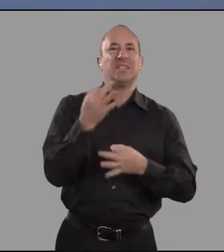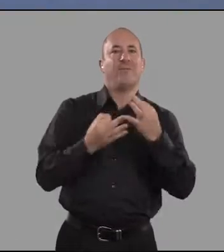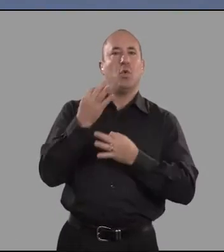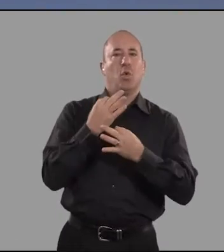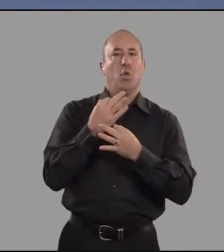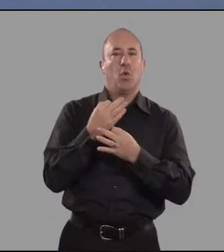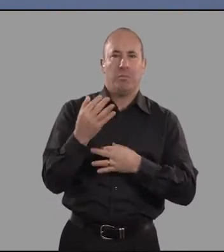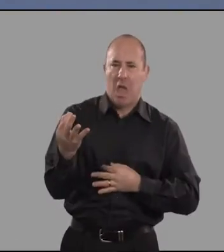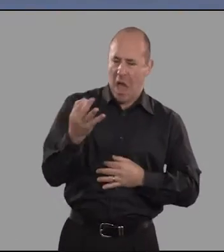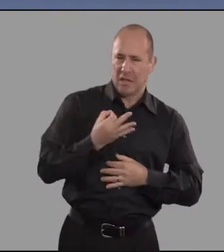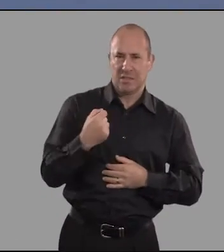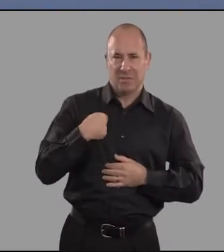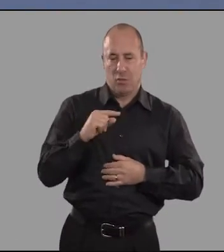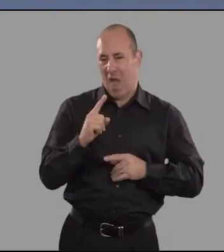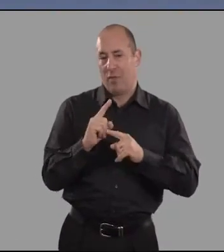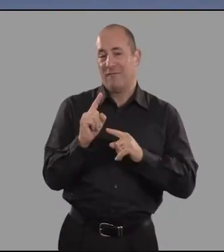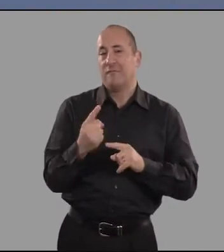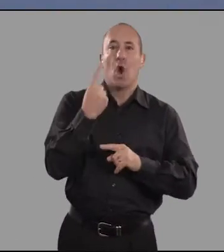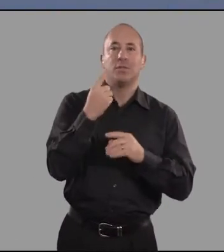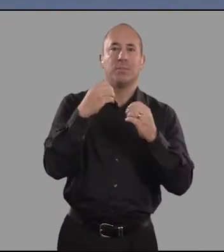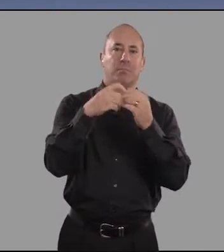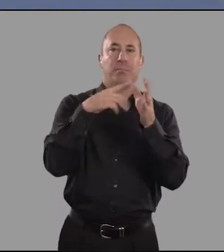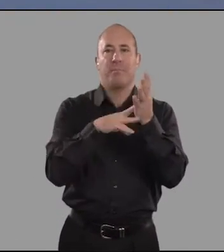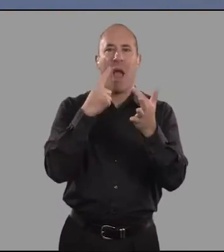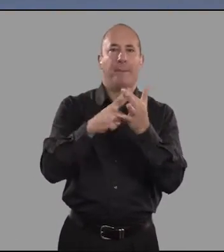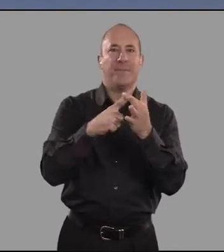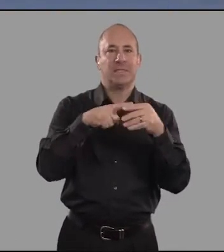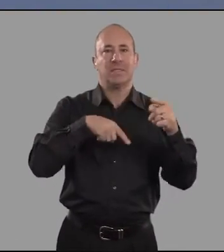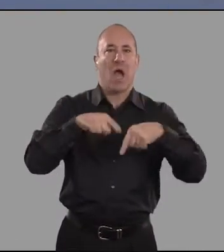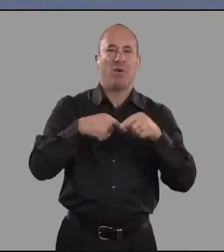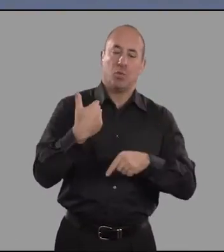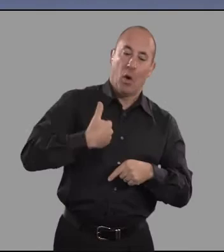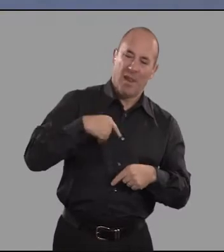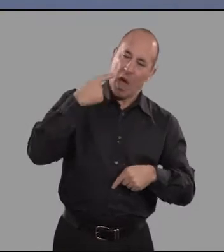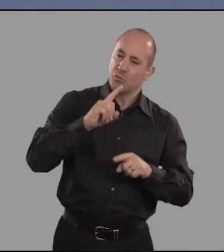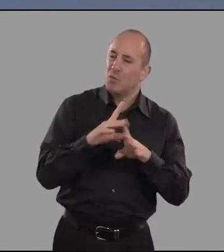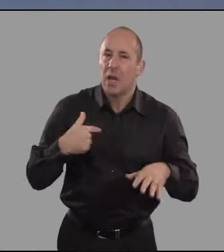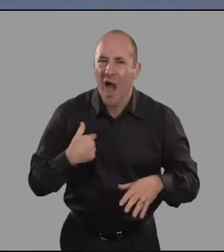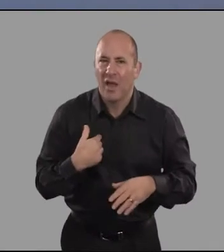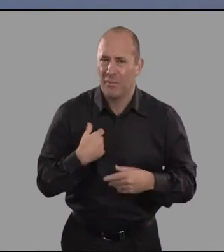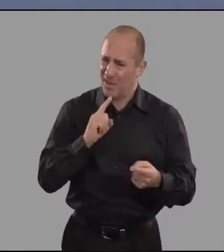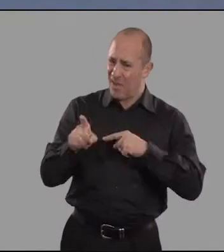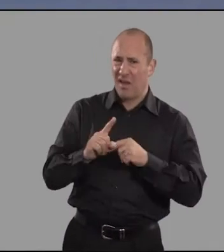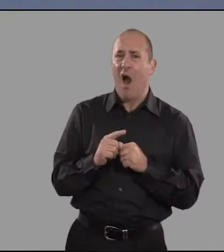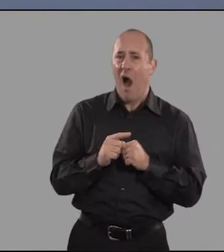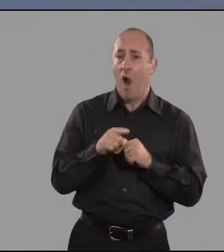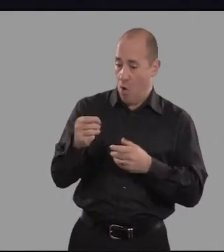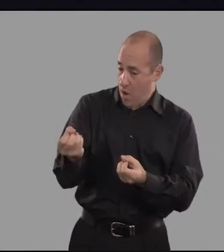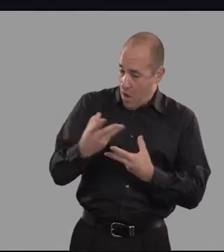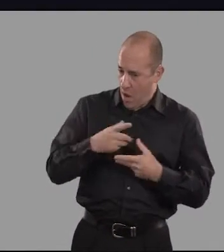by a journalist, I was asked what it was like to be one of the early BAME artistic female directors in London.